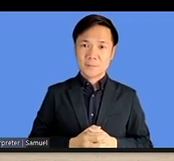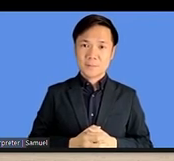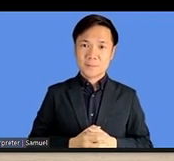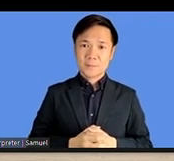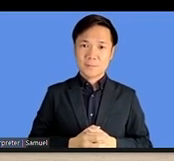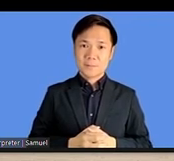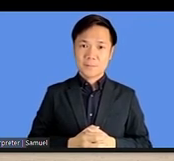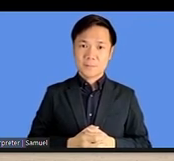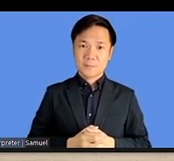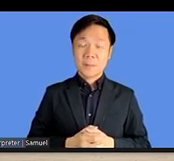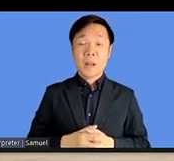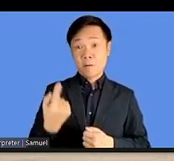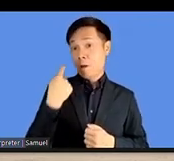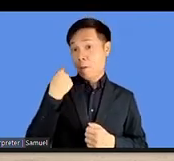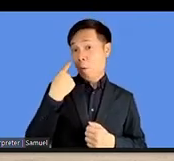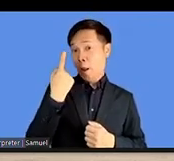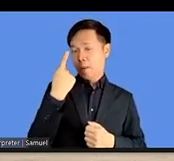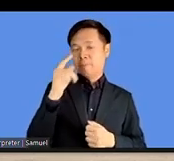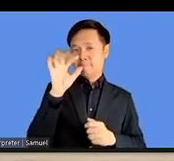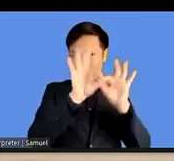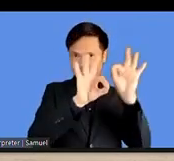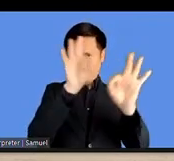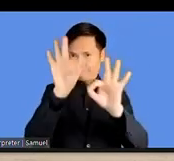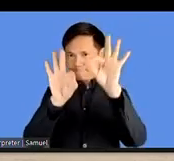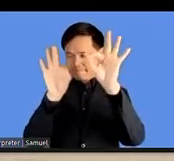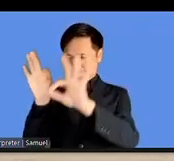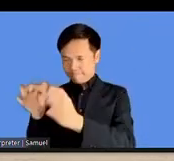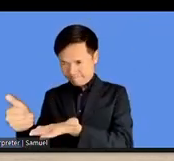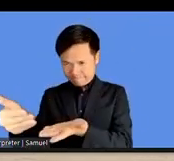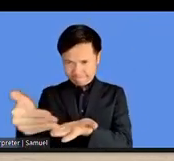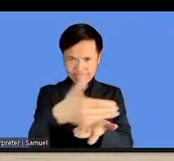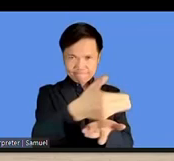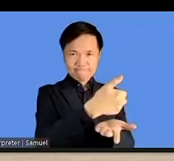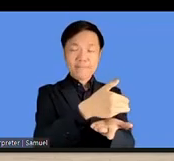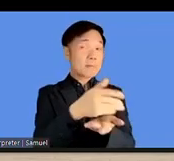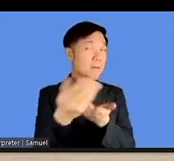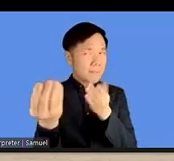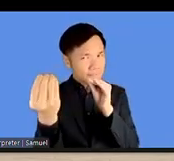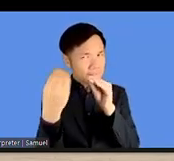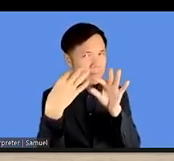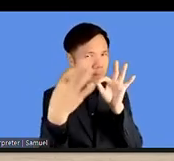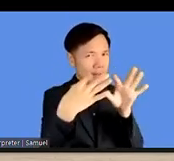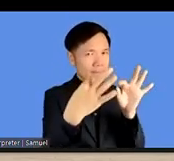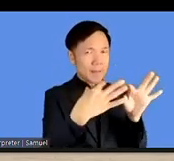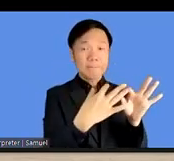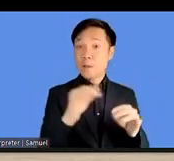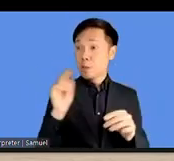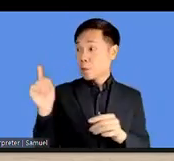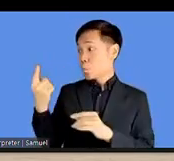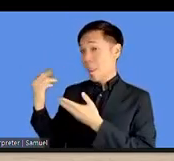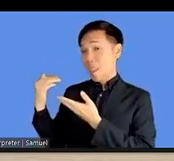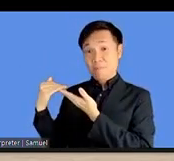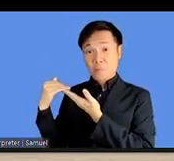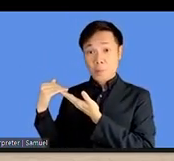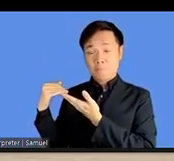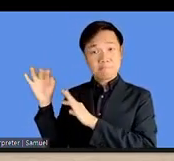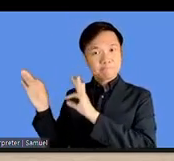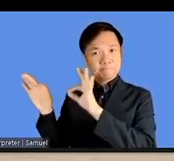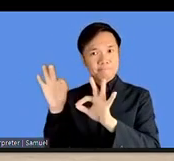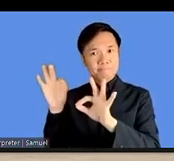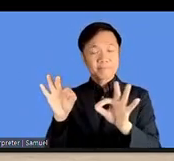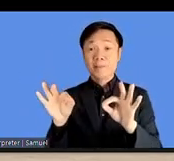survey I came across recently, but although it's from a while back, um, an organization did a survey of 37,